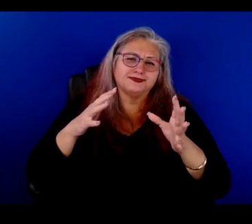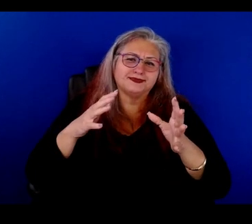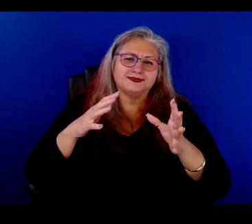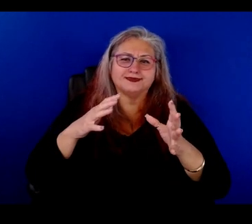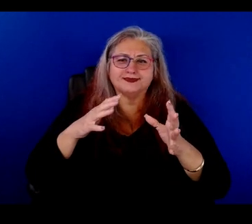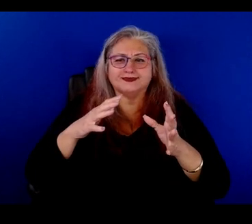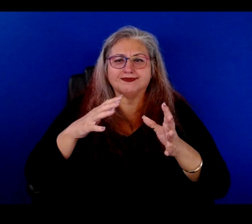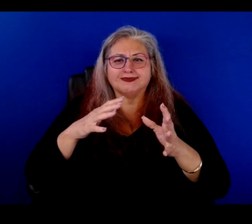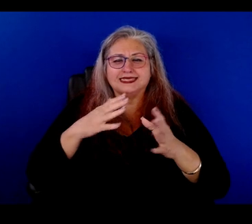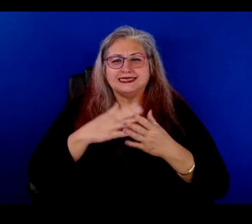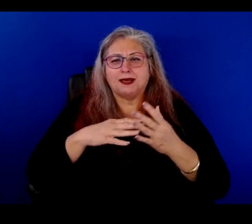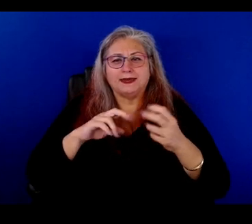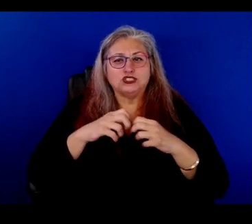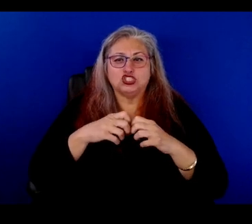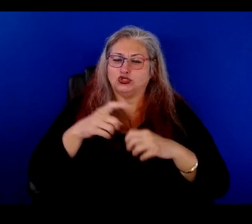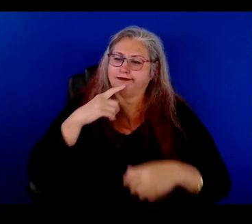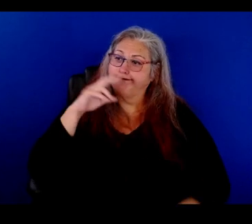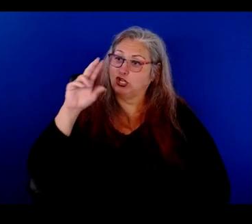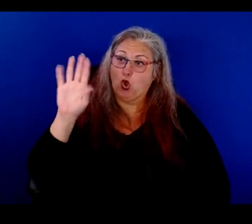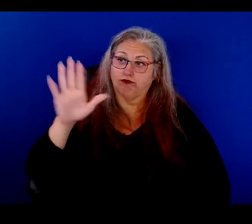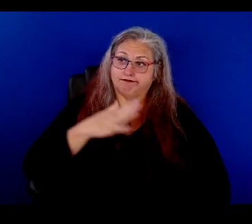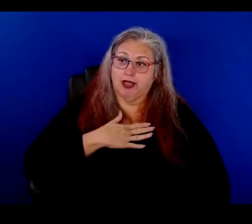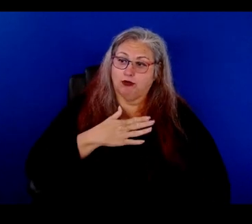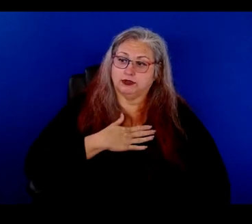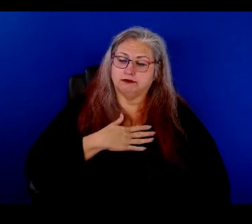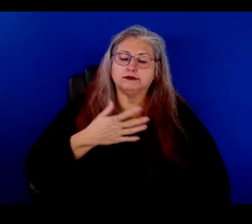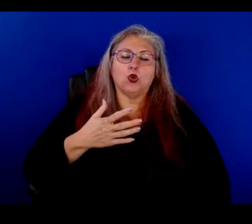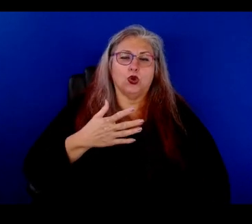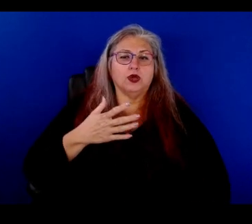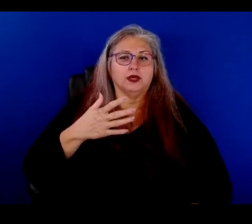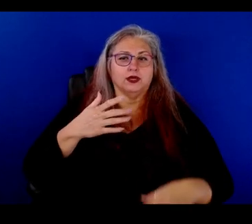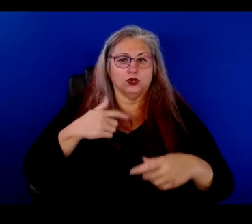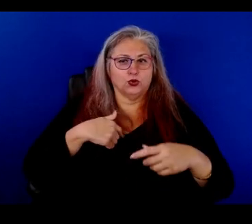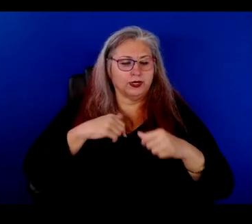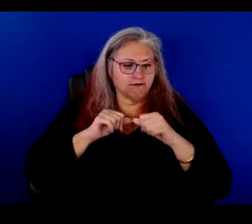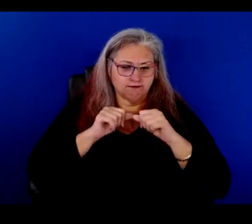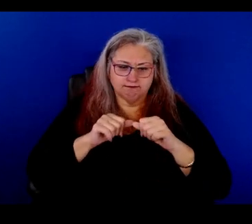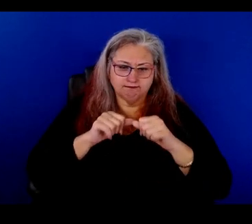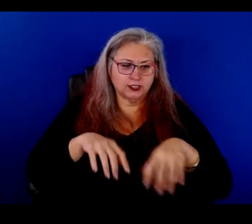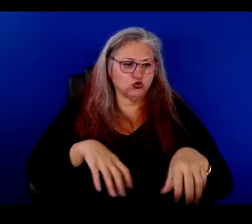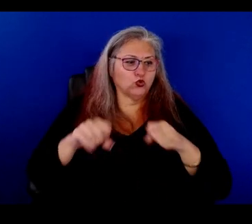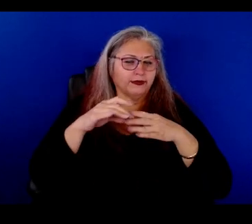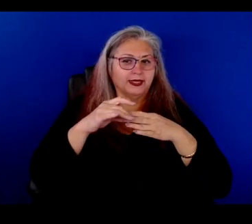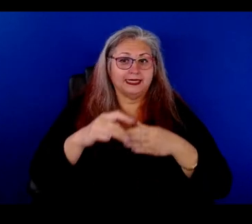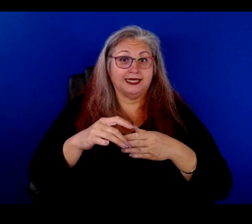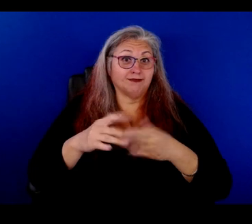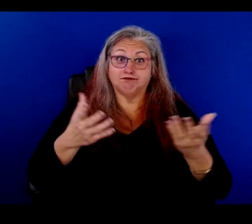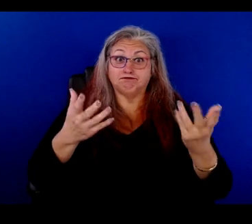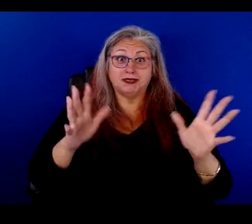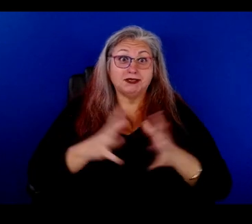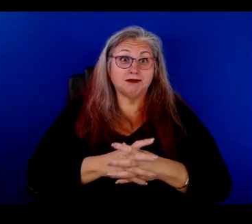percos about that and saying, no, you can't have it. It's ours. And so we just kept building on that and, um, that's it.